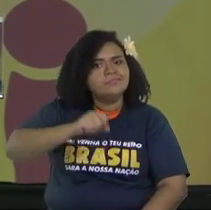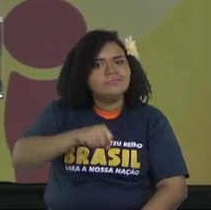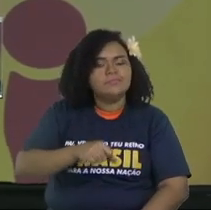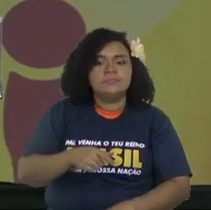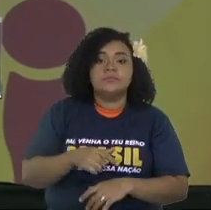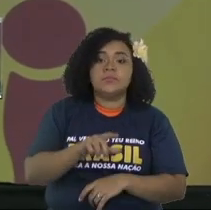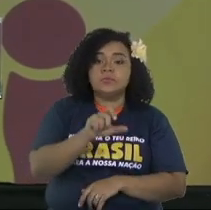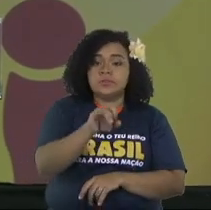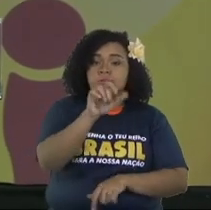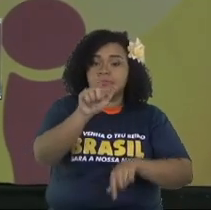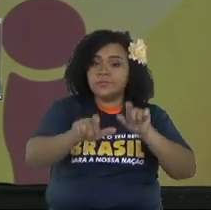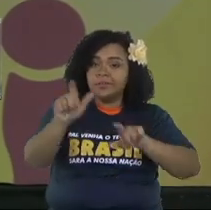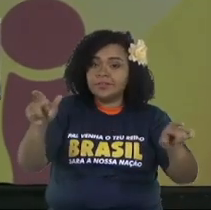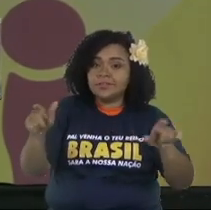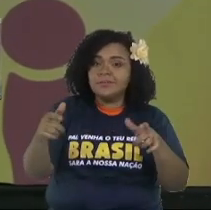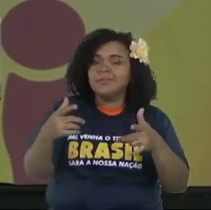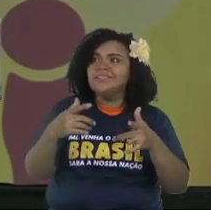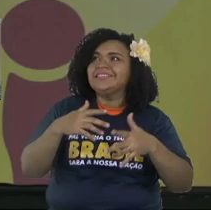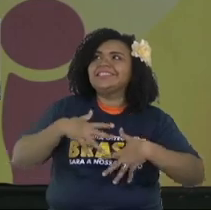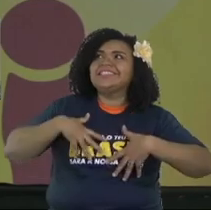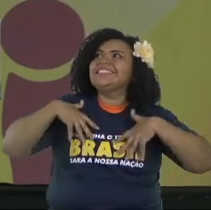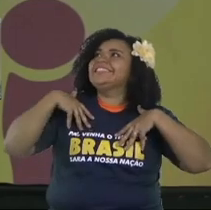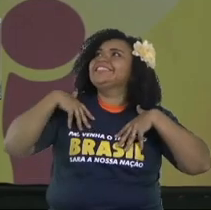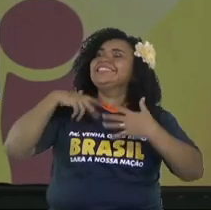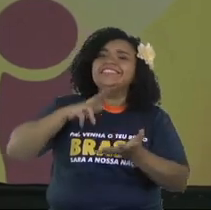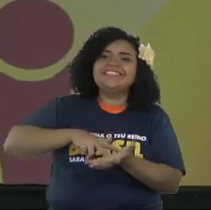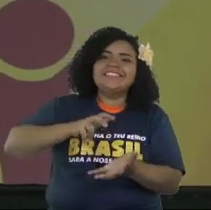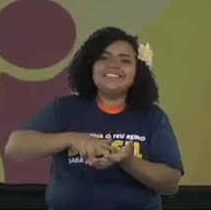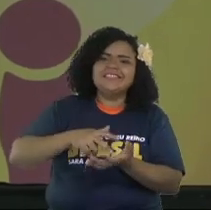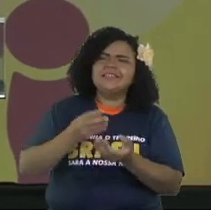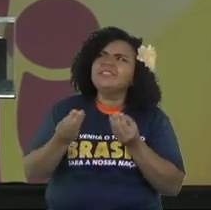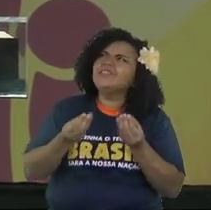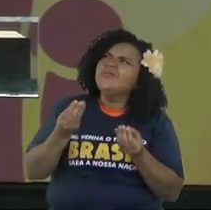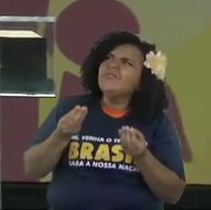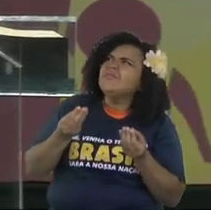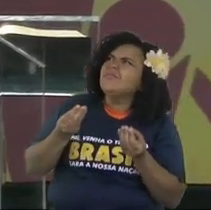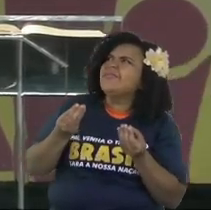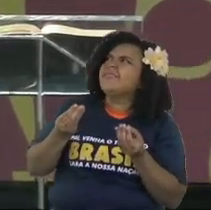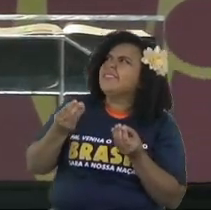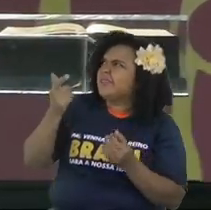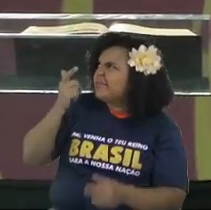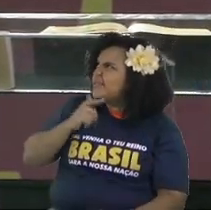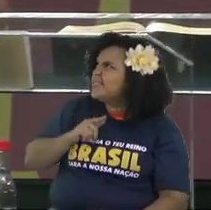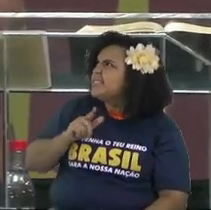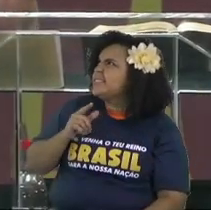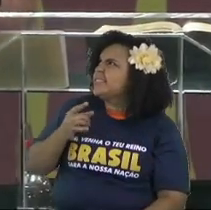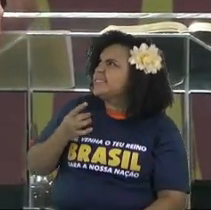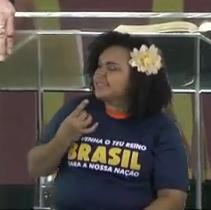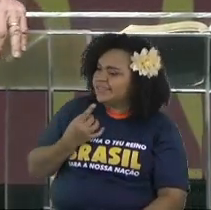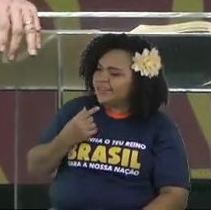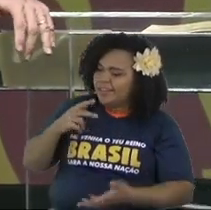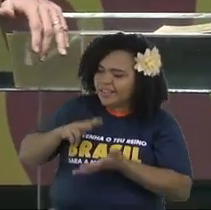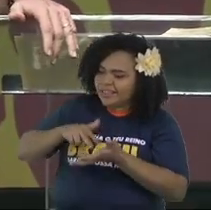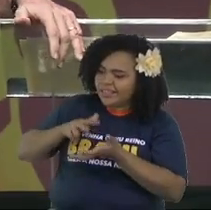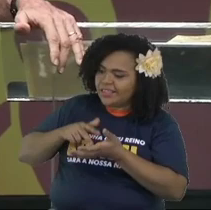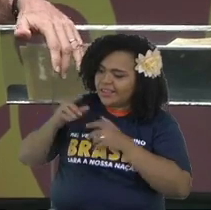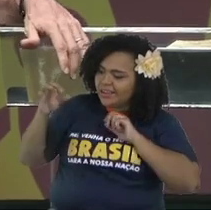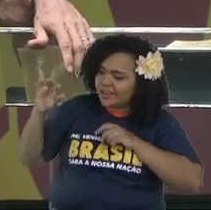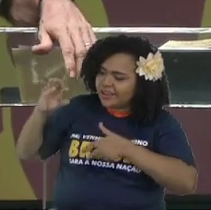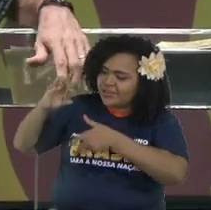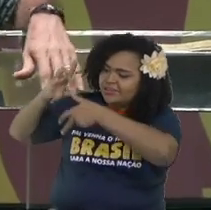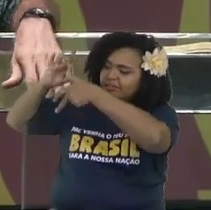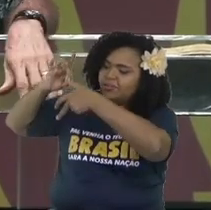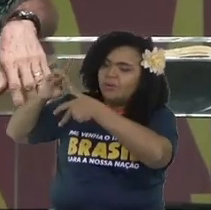will give you the desire of your heart we have to have joy in the Lord you say how can I rejoice